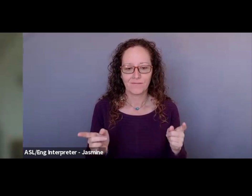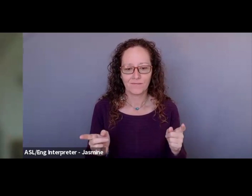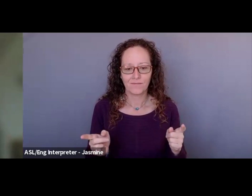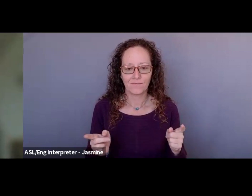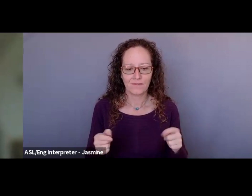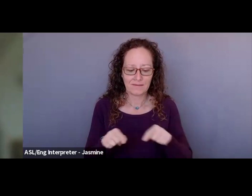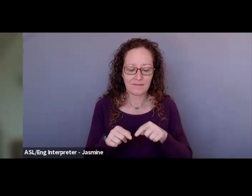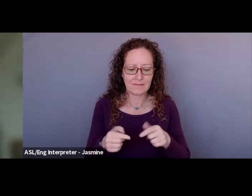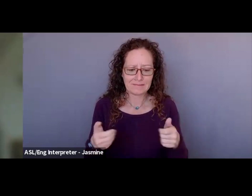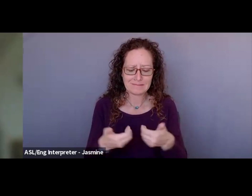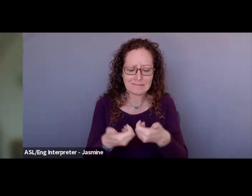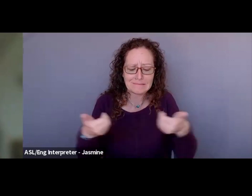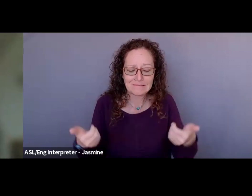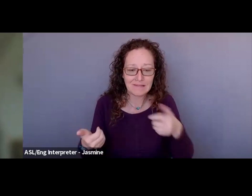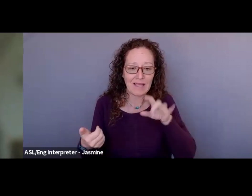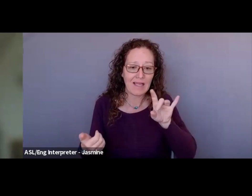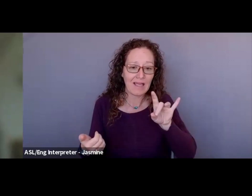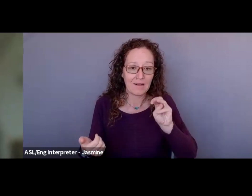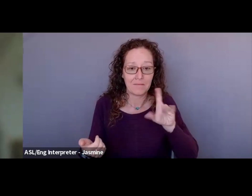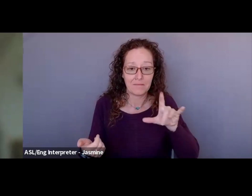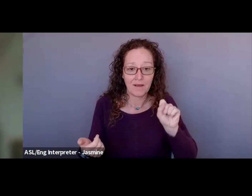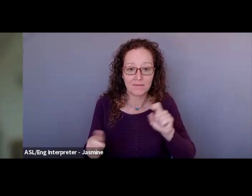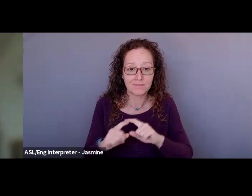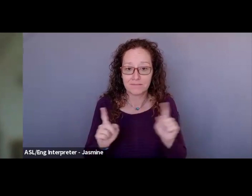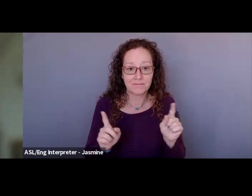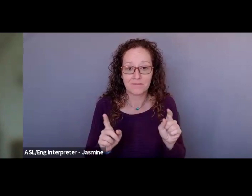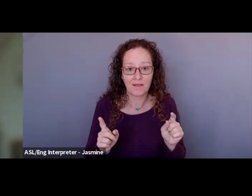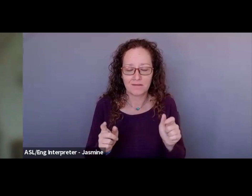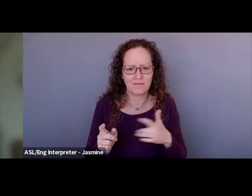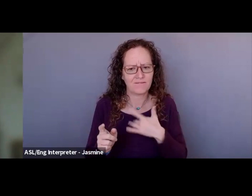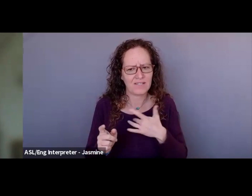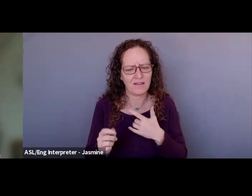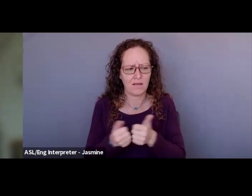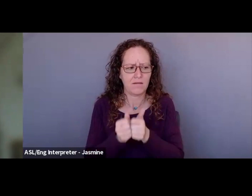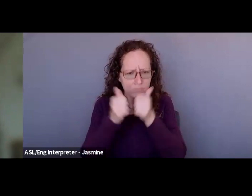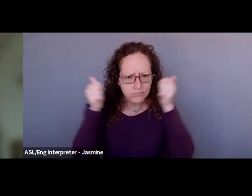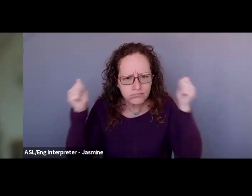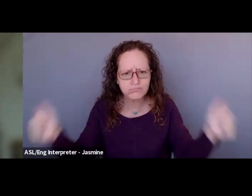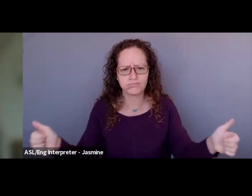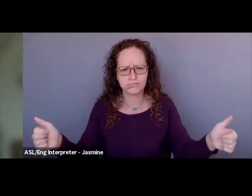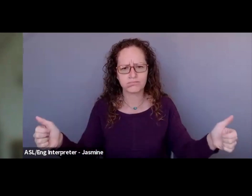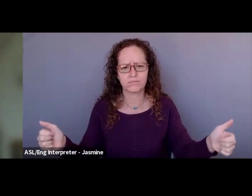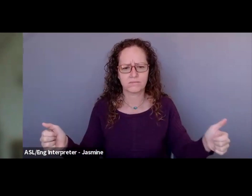miles apart, they're miles apart in terms of needs, resources.